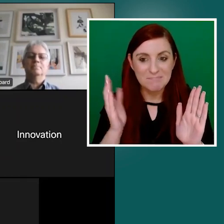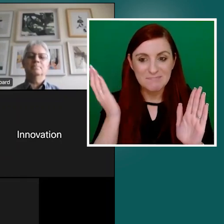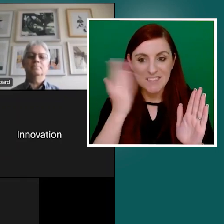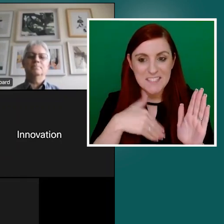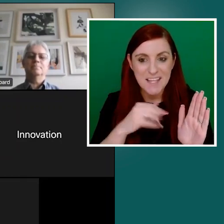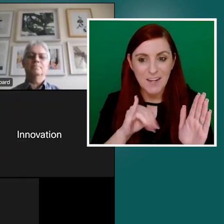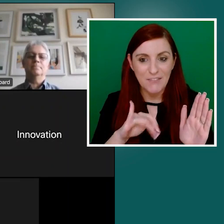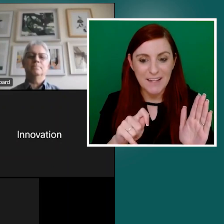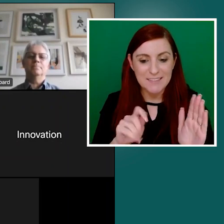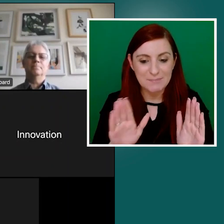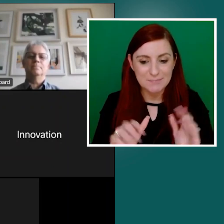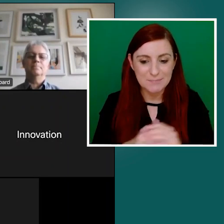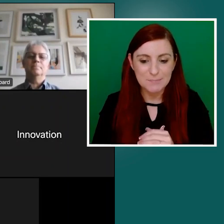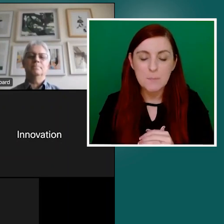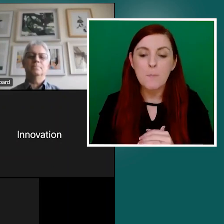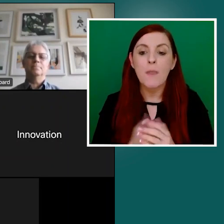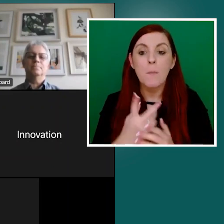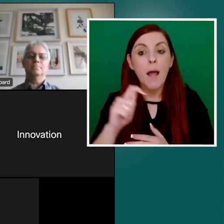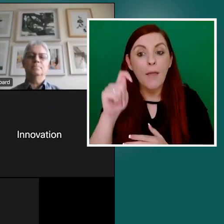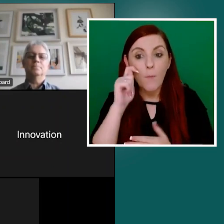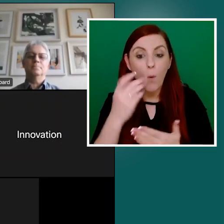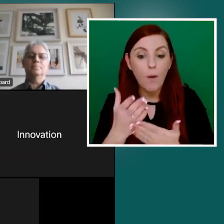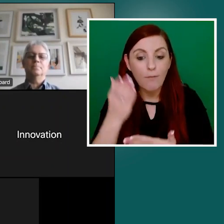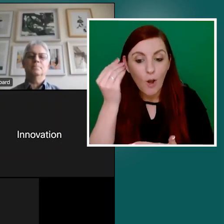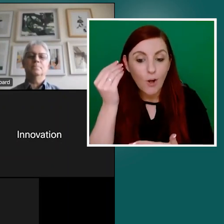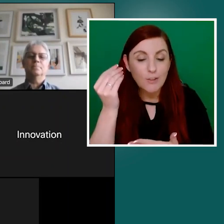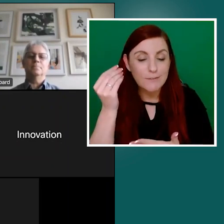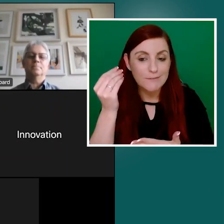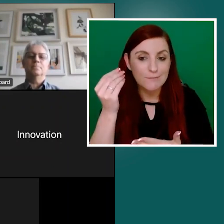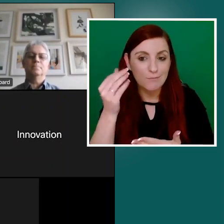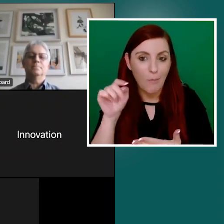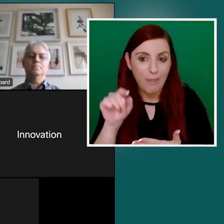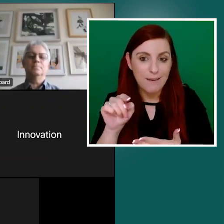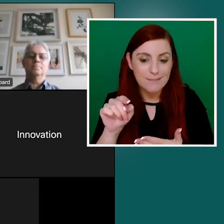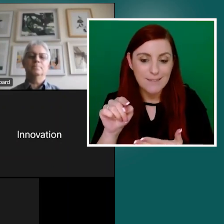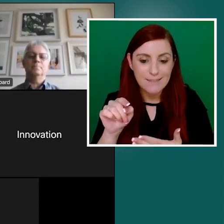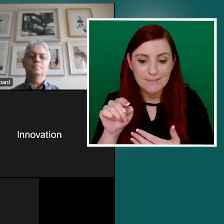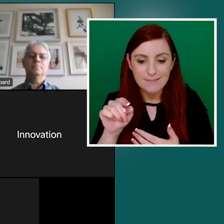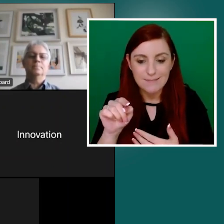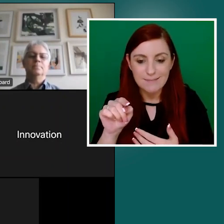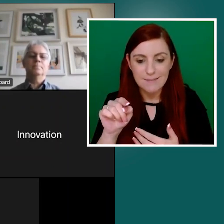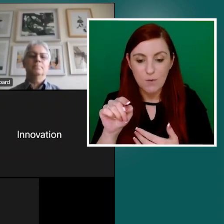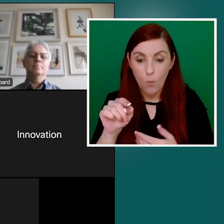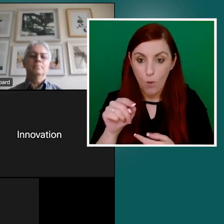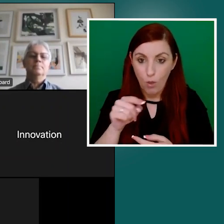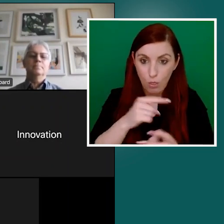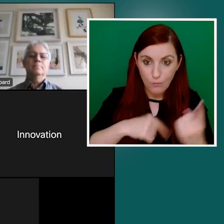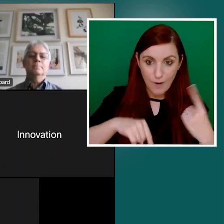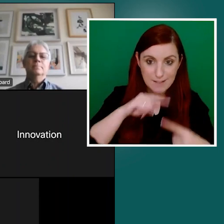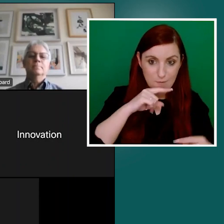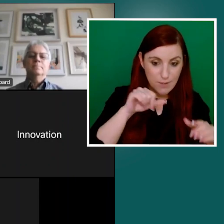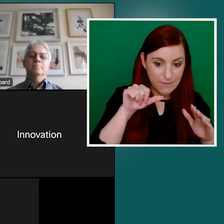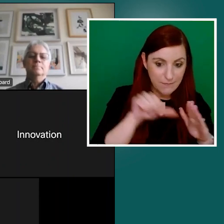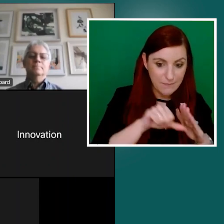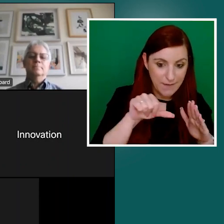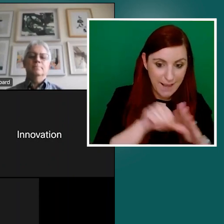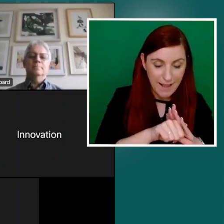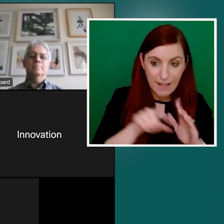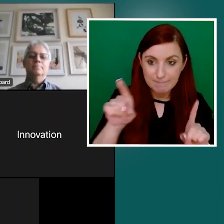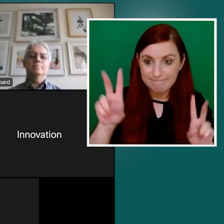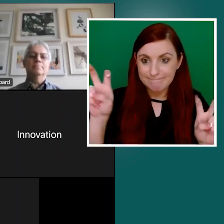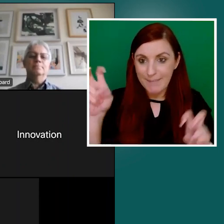lesson in it, though, is that where the rest of us fail, a Donald Trump can fill that void.